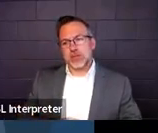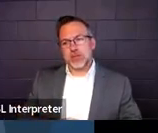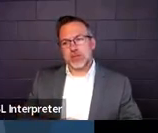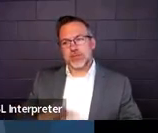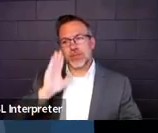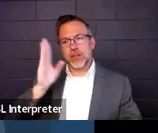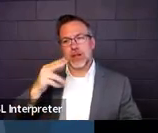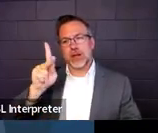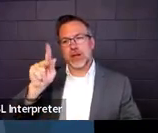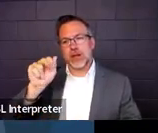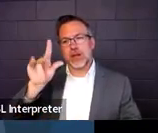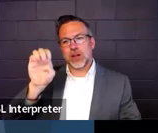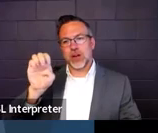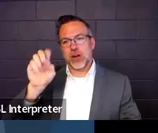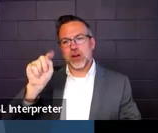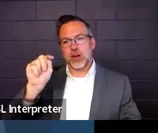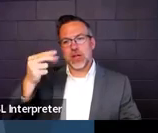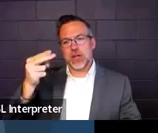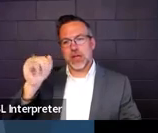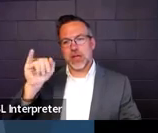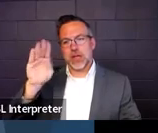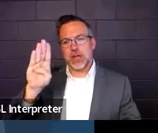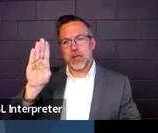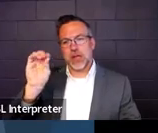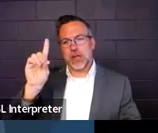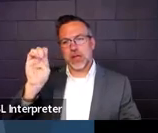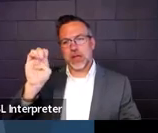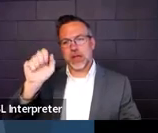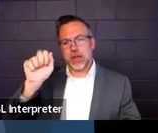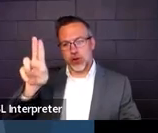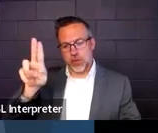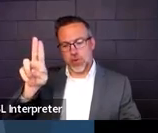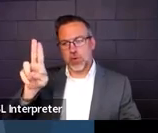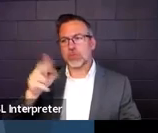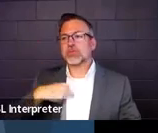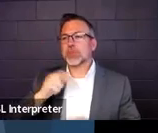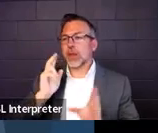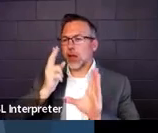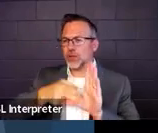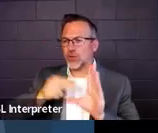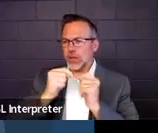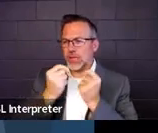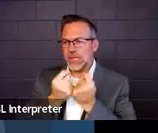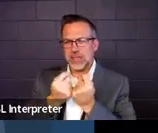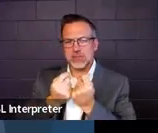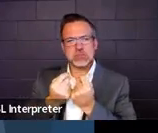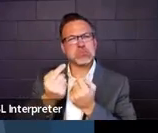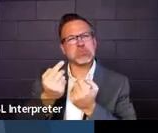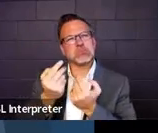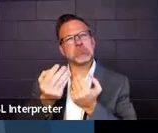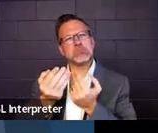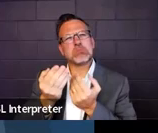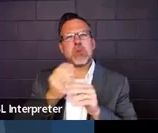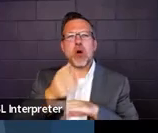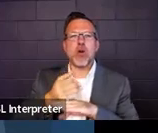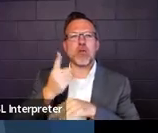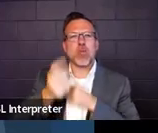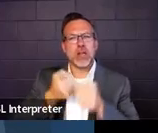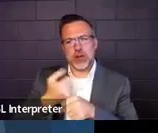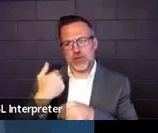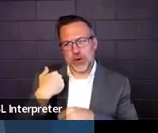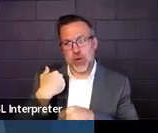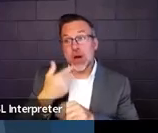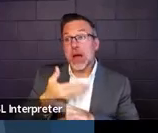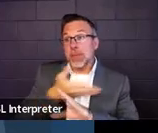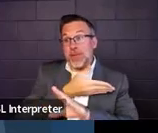Hi, I'm Carly Thibodeau and I joined the team just over a year ago and before that I was a teacher